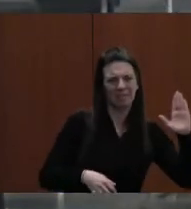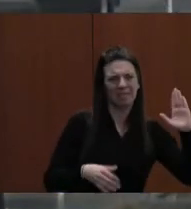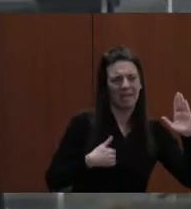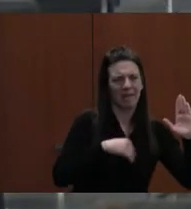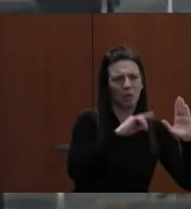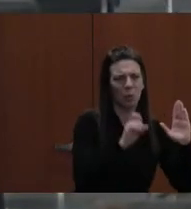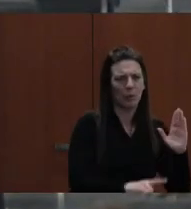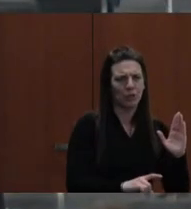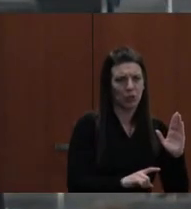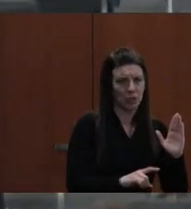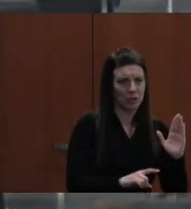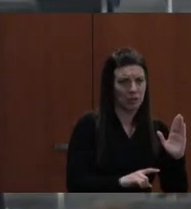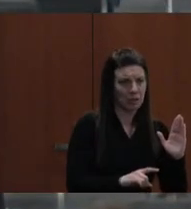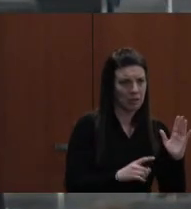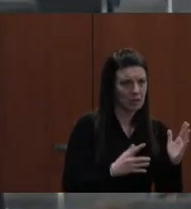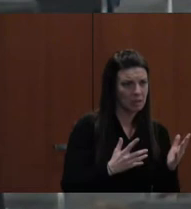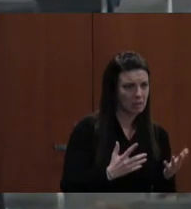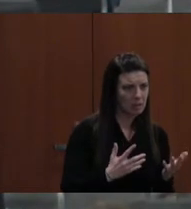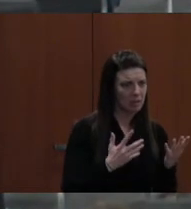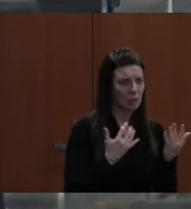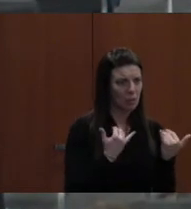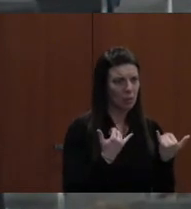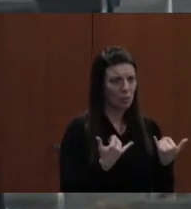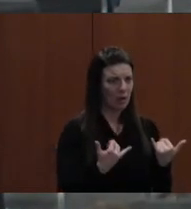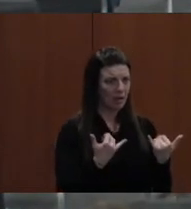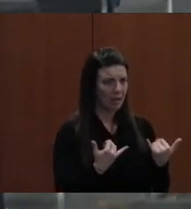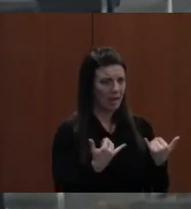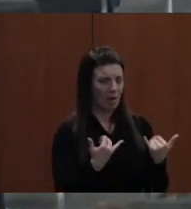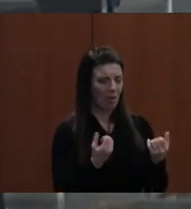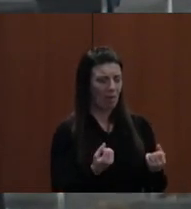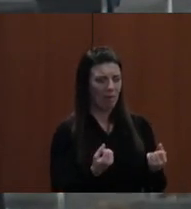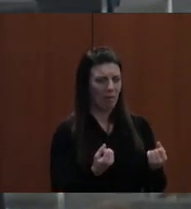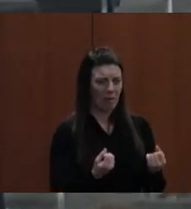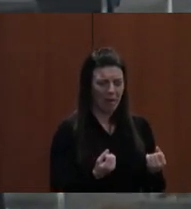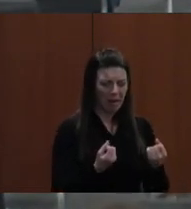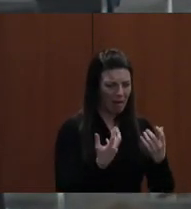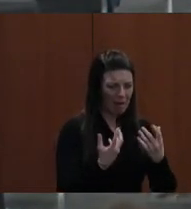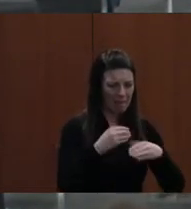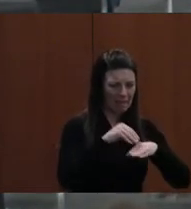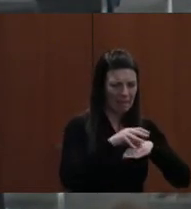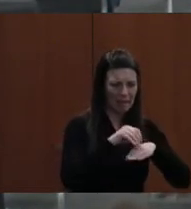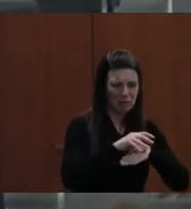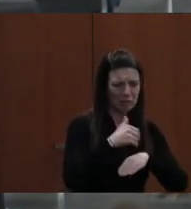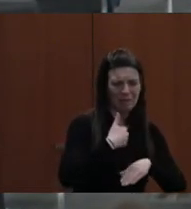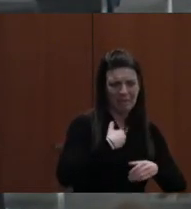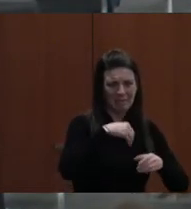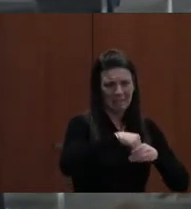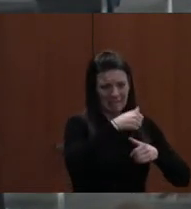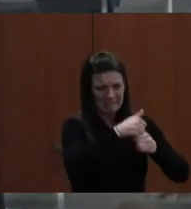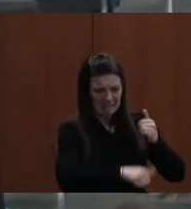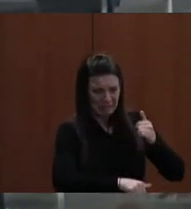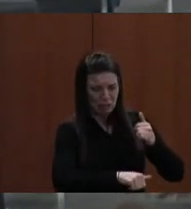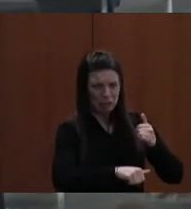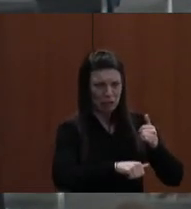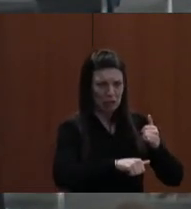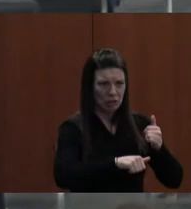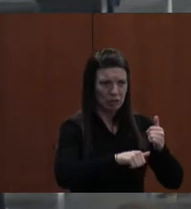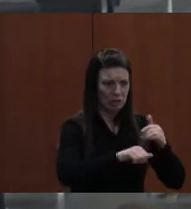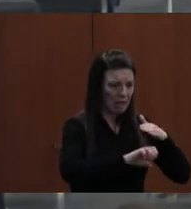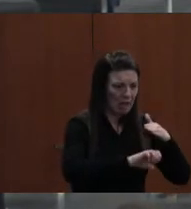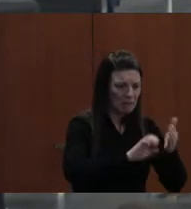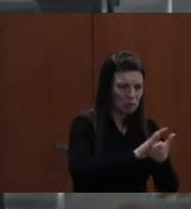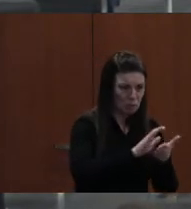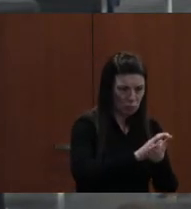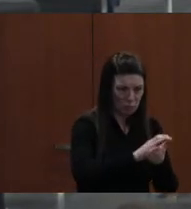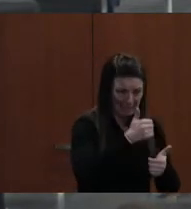have, I mean, where are we right now with counselors in each of the elementary schools? Do we have full-time ones there or do we